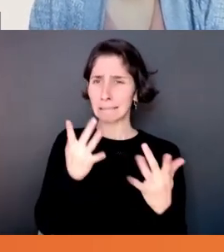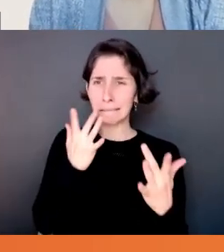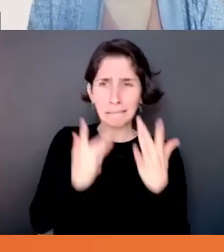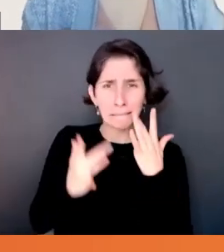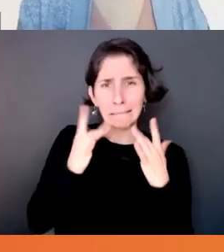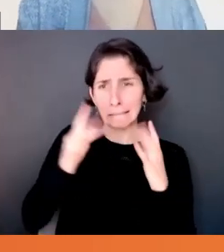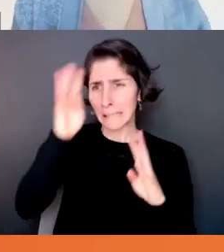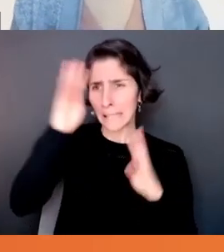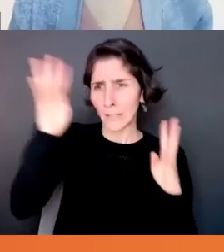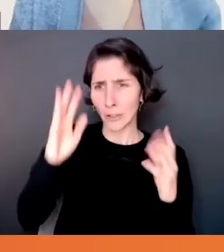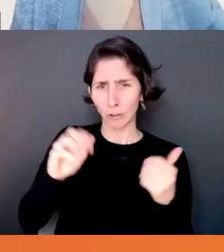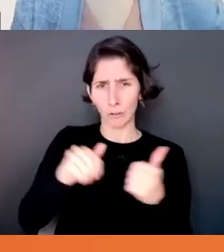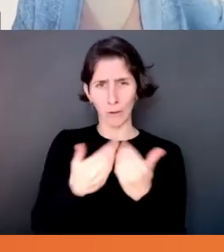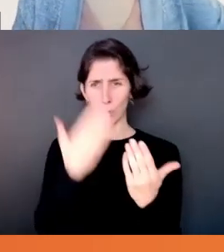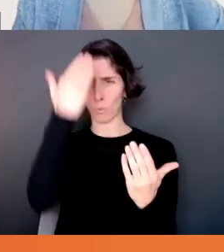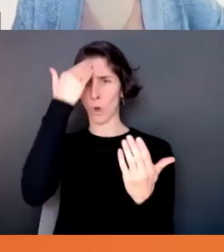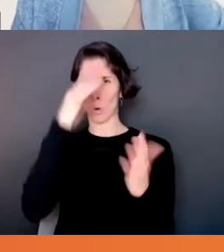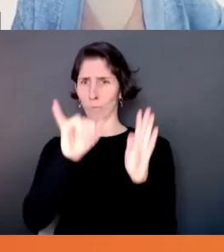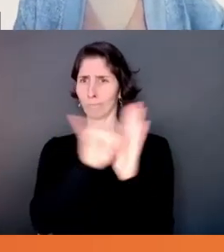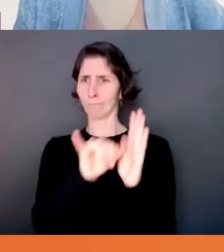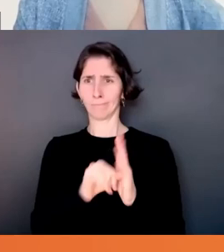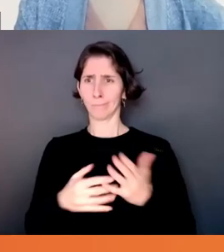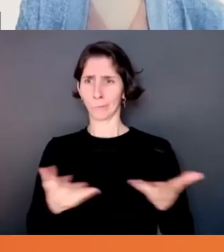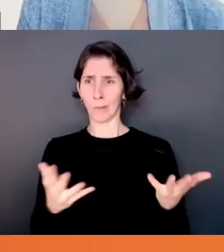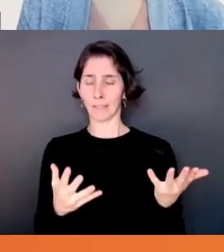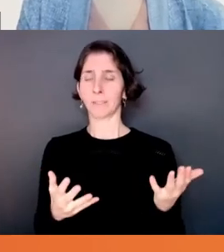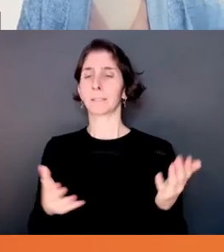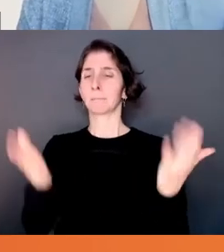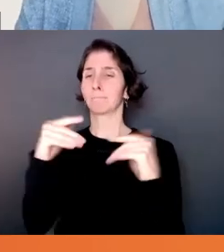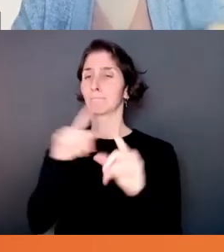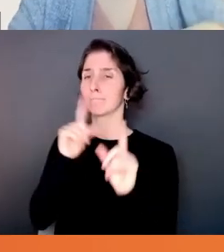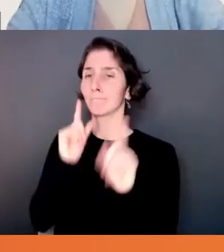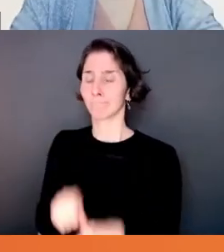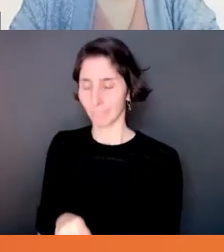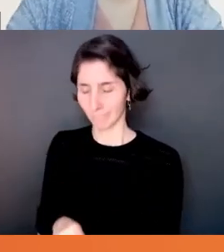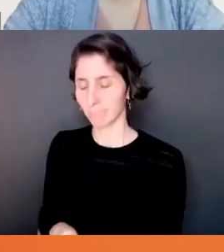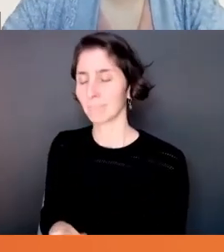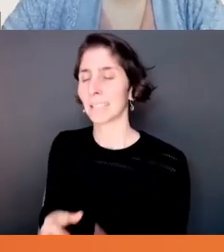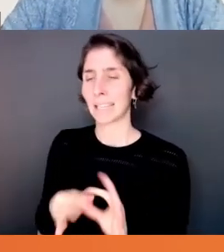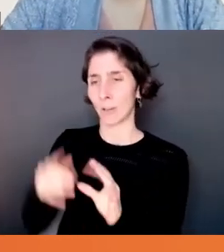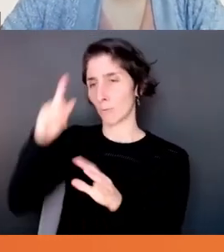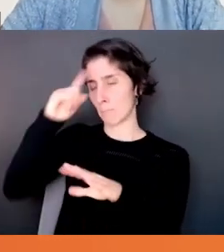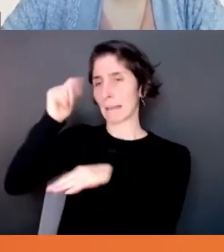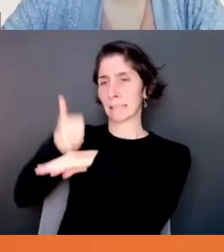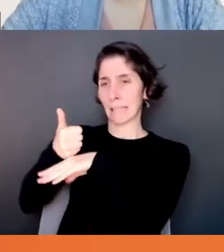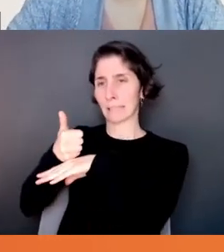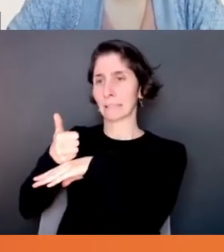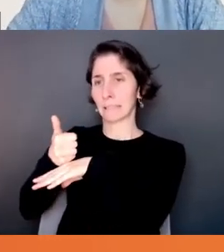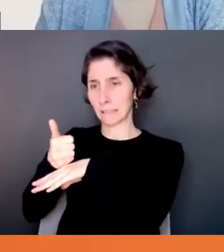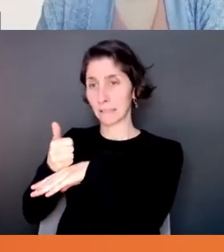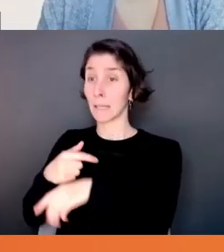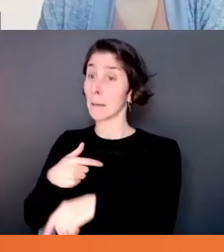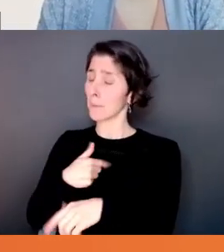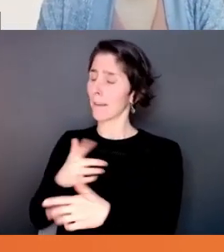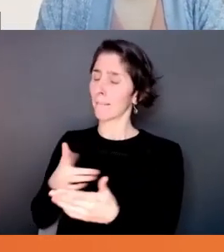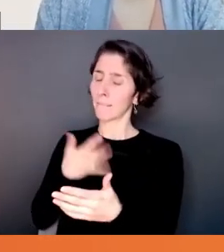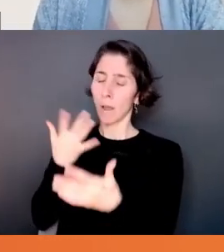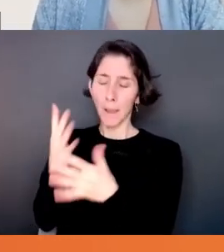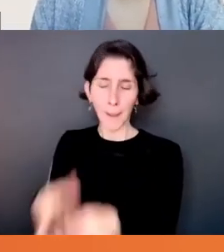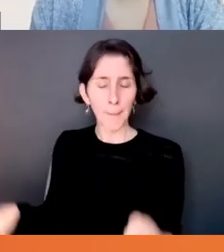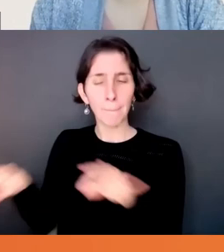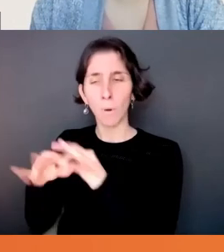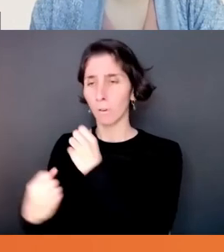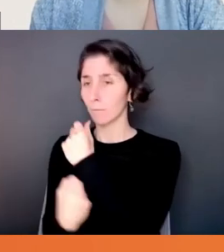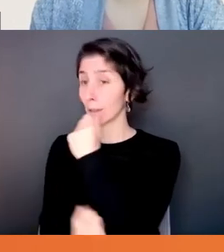Yeah, I think a lot of it can do with mindsets or things that you're hearing. So like, I personally believe psychological safety is a foundation for